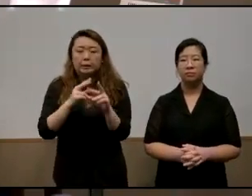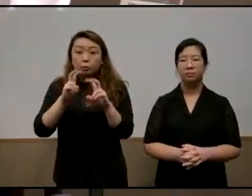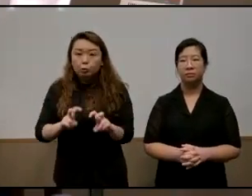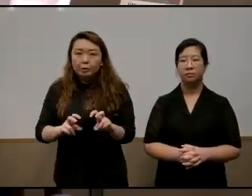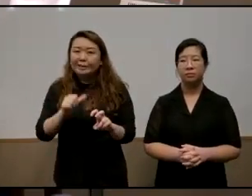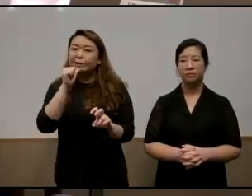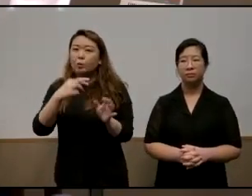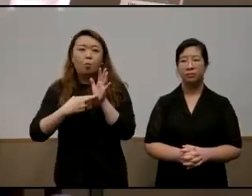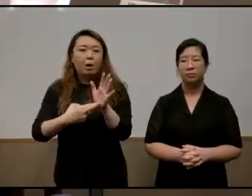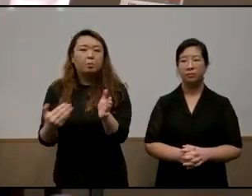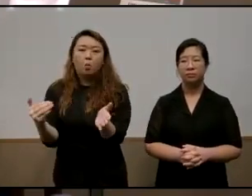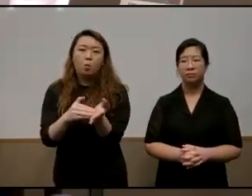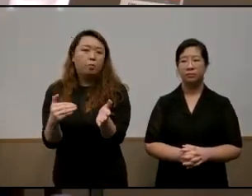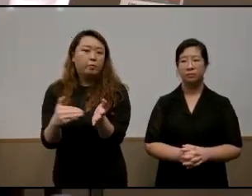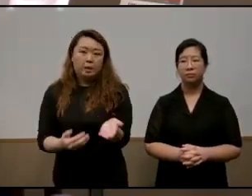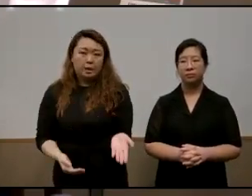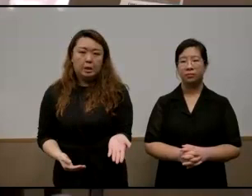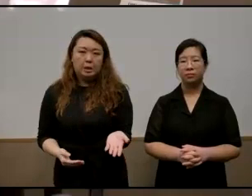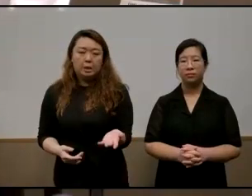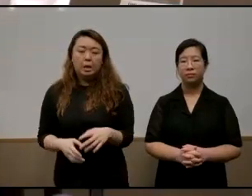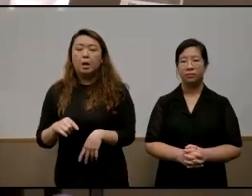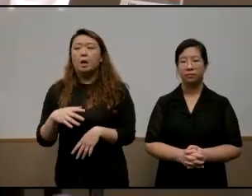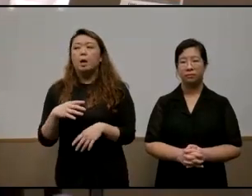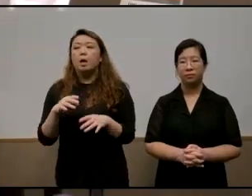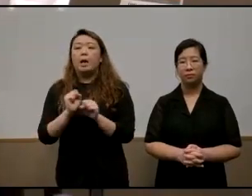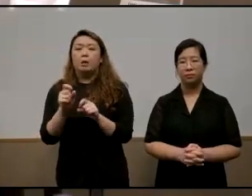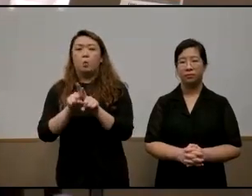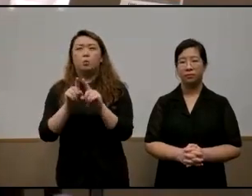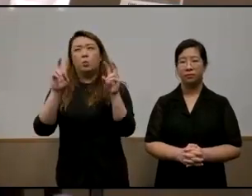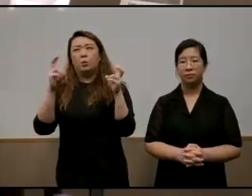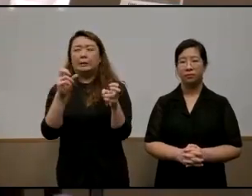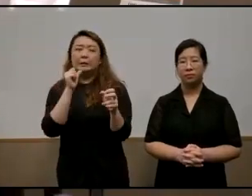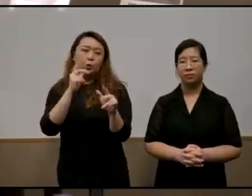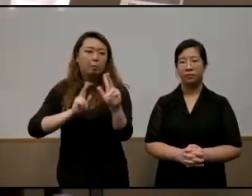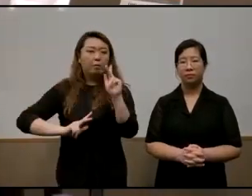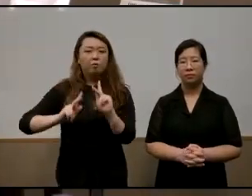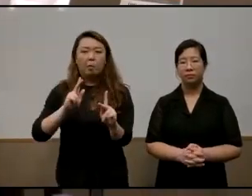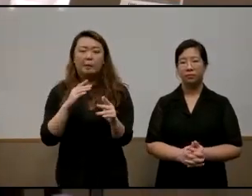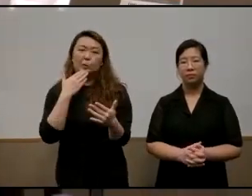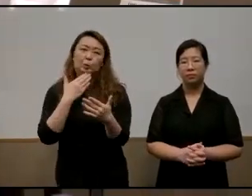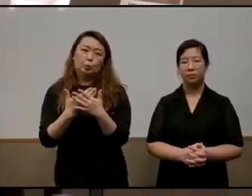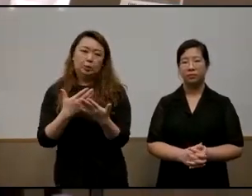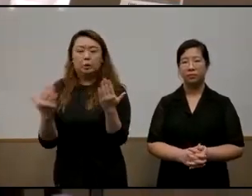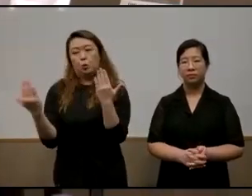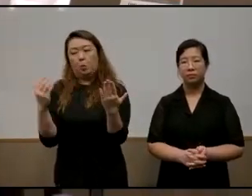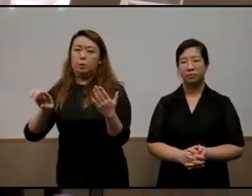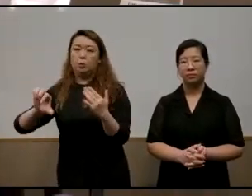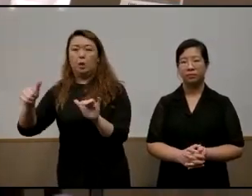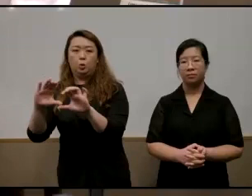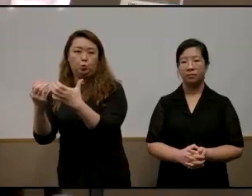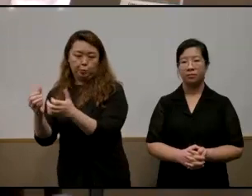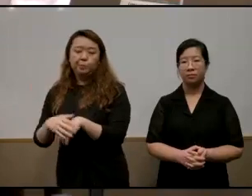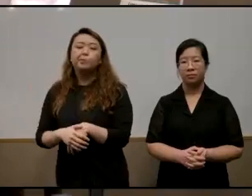institutions um and uh relatively speaking underperforming uh compared to um the other groups